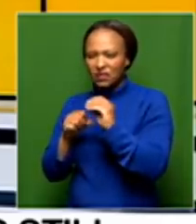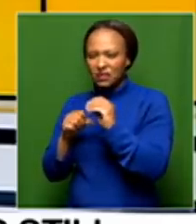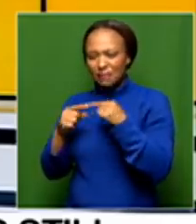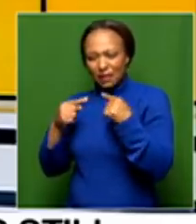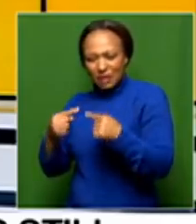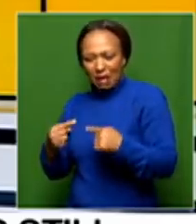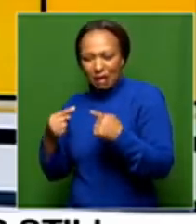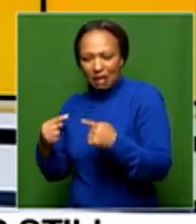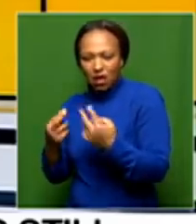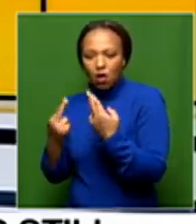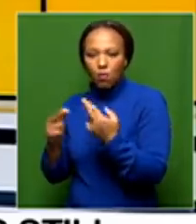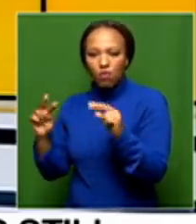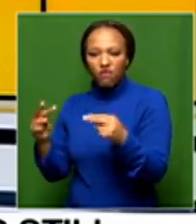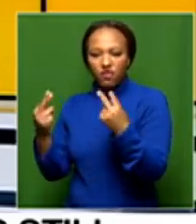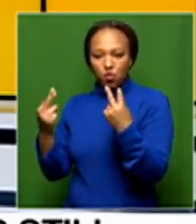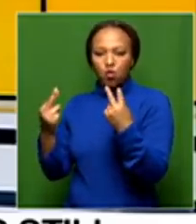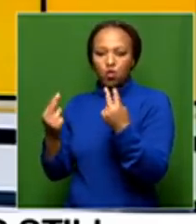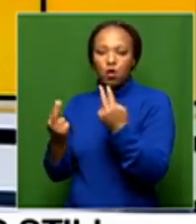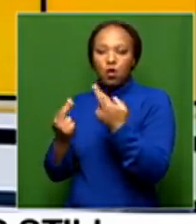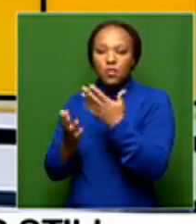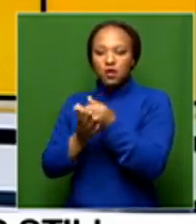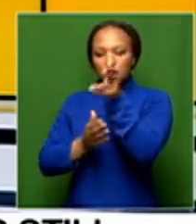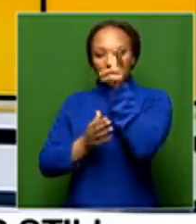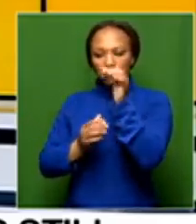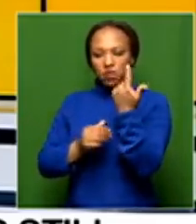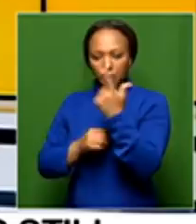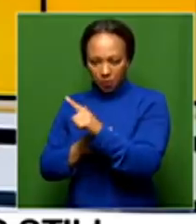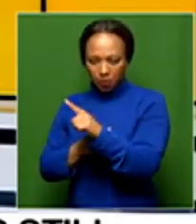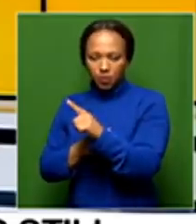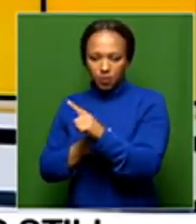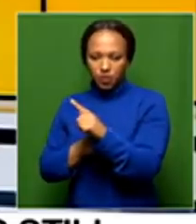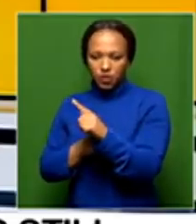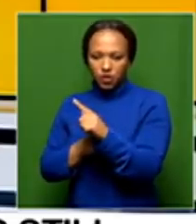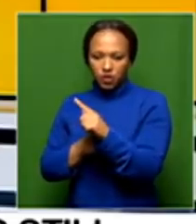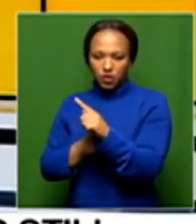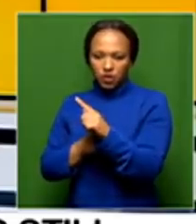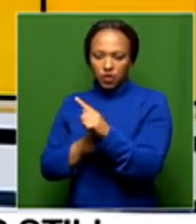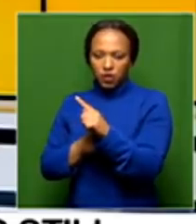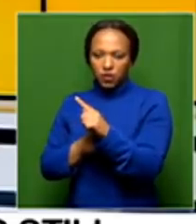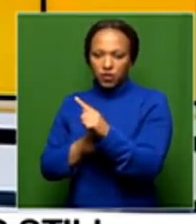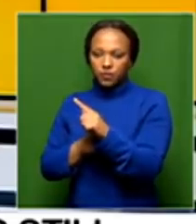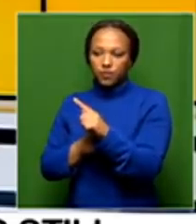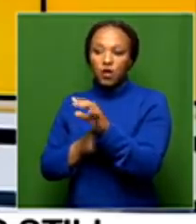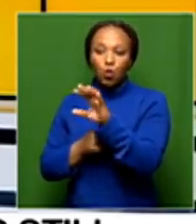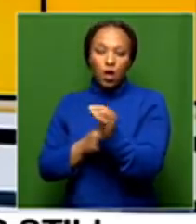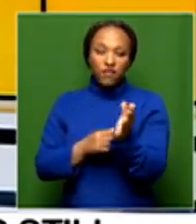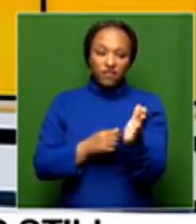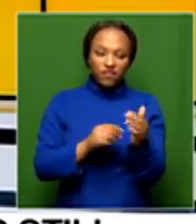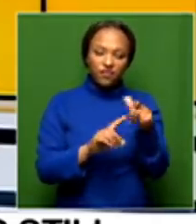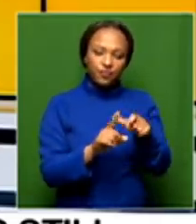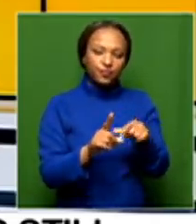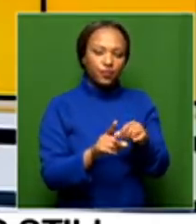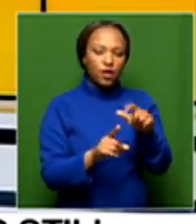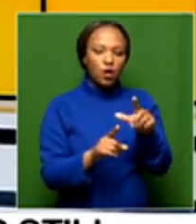a little bit. I hope our viewers are able to hear you properly. You know, just we have got with us Luiso